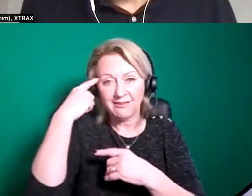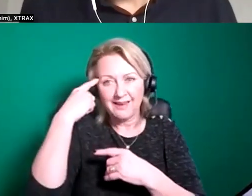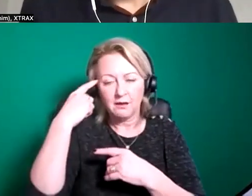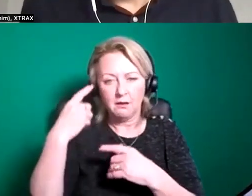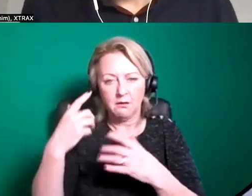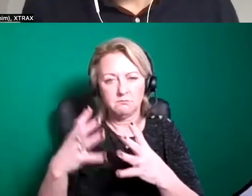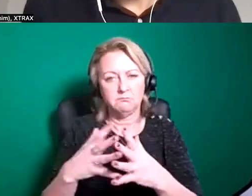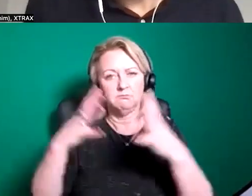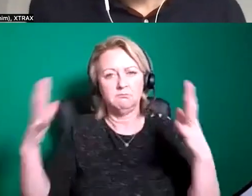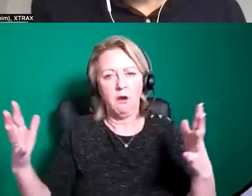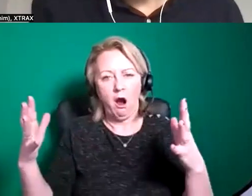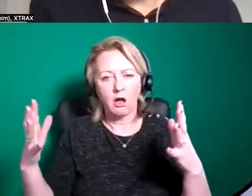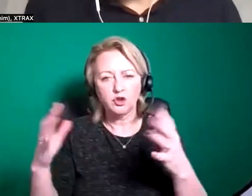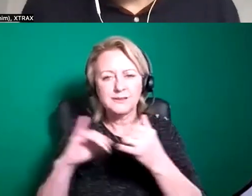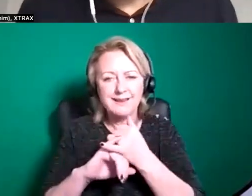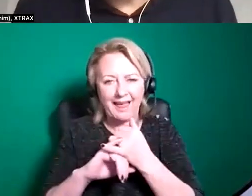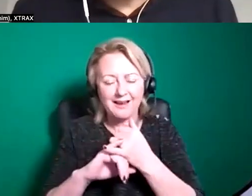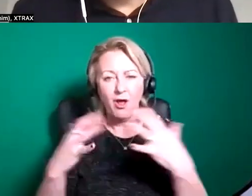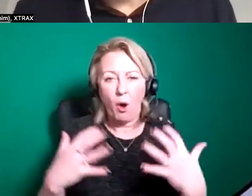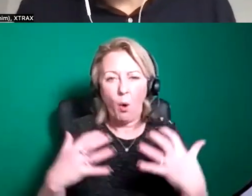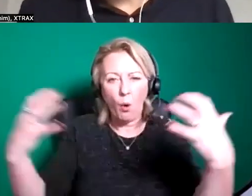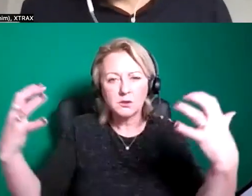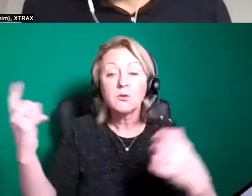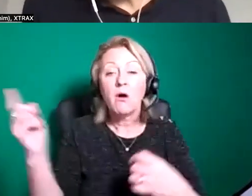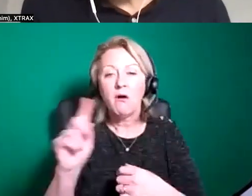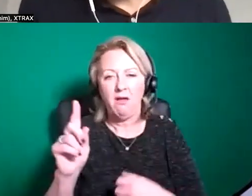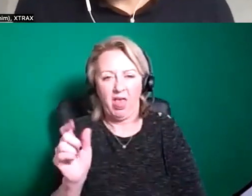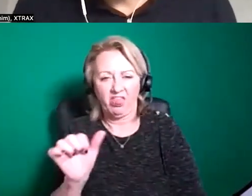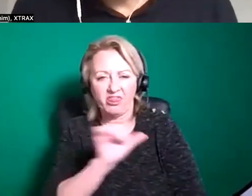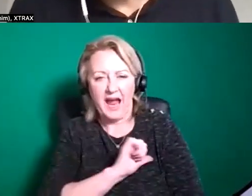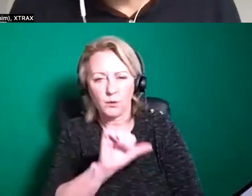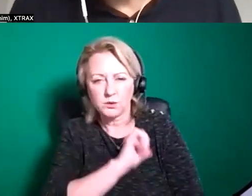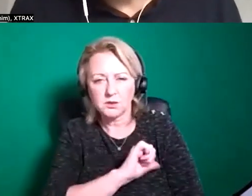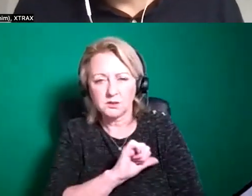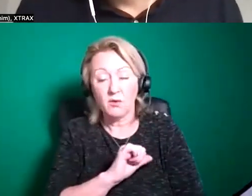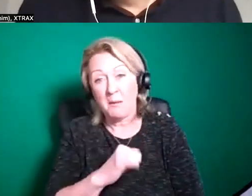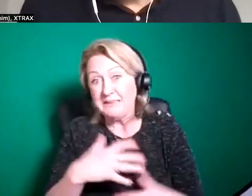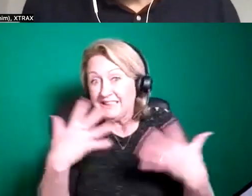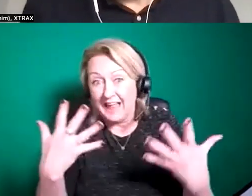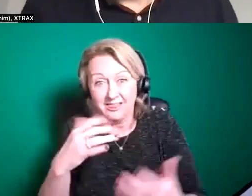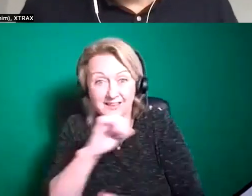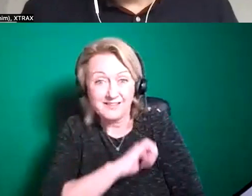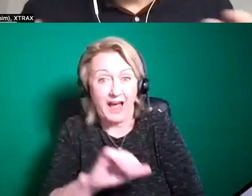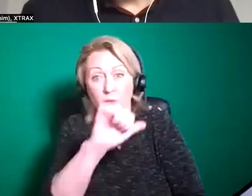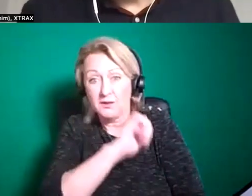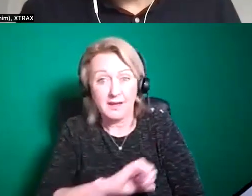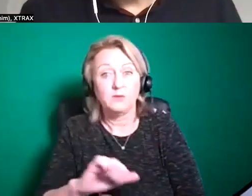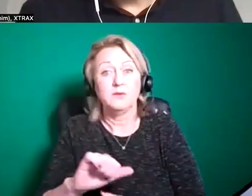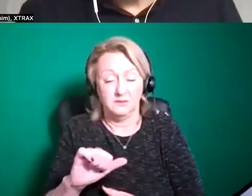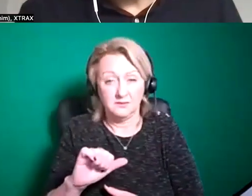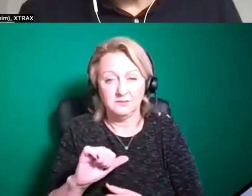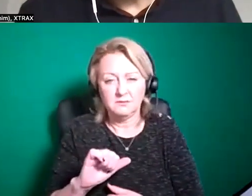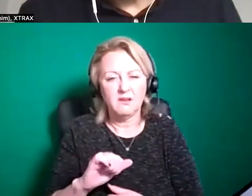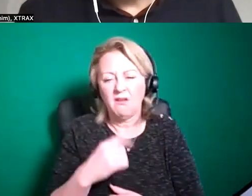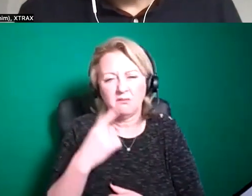work having audiences and the thousands of people or potentially even the tens of thousands of people uh rather than just